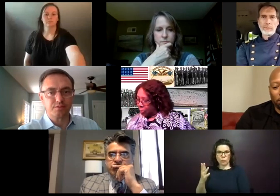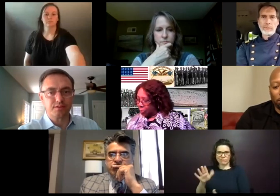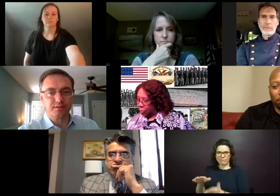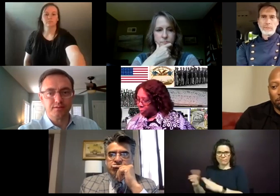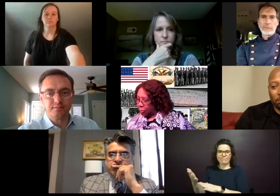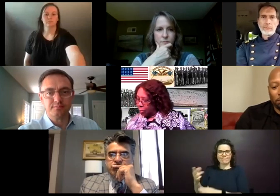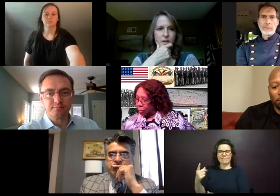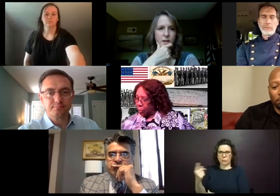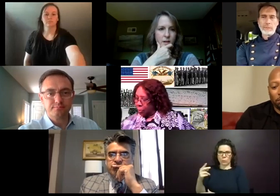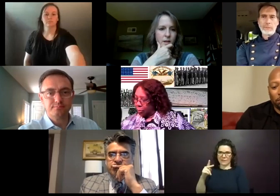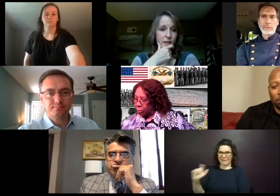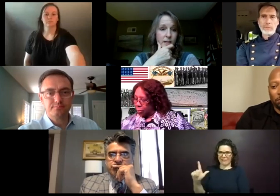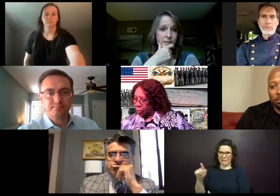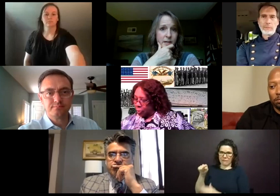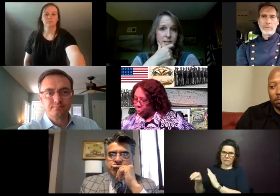as a recording.